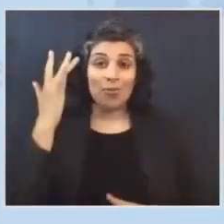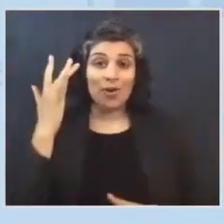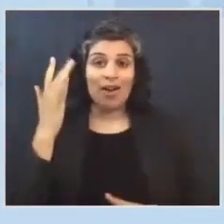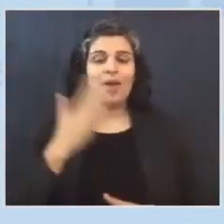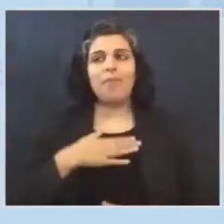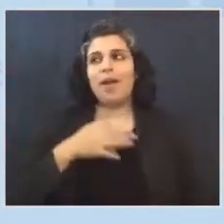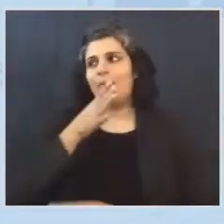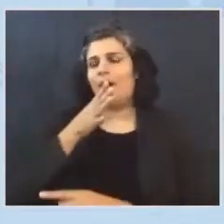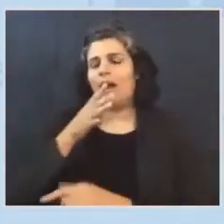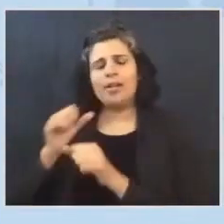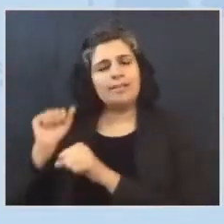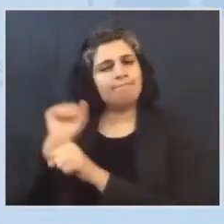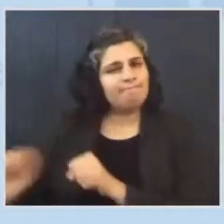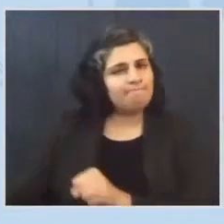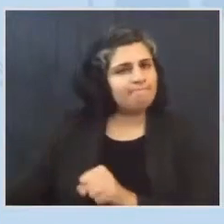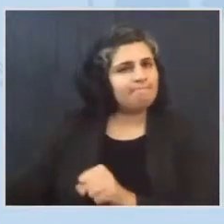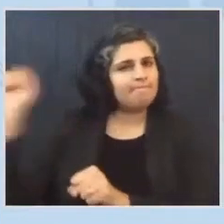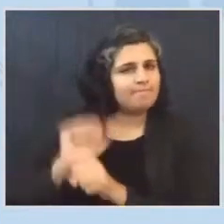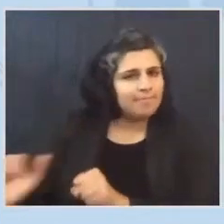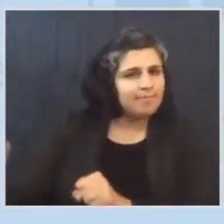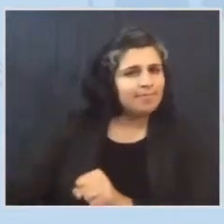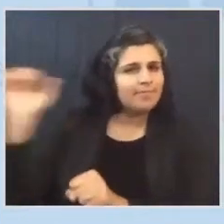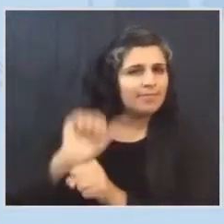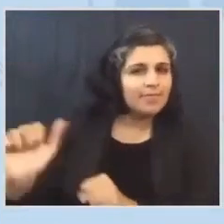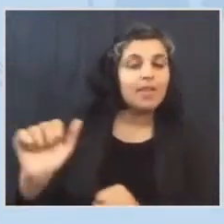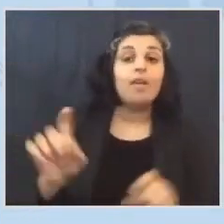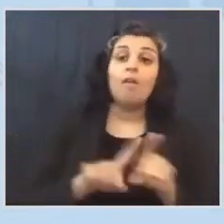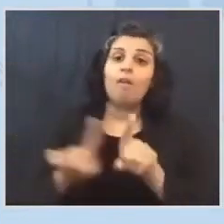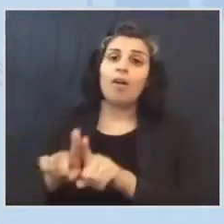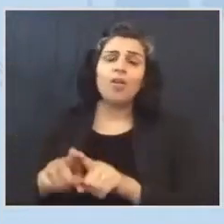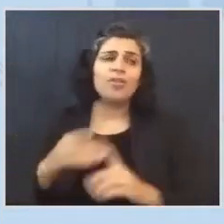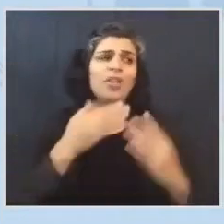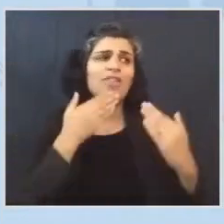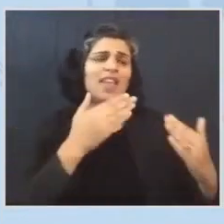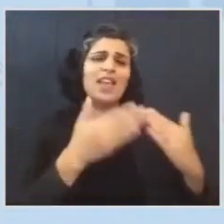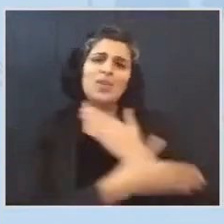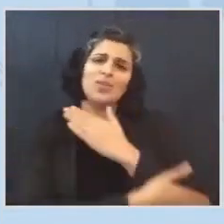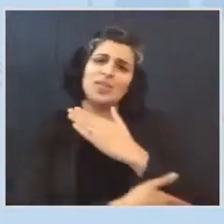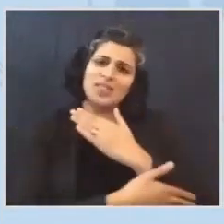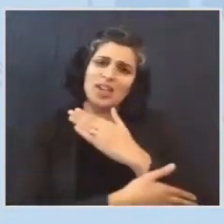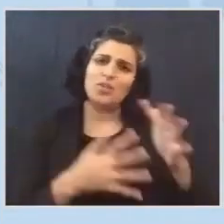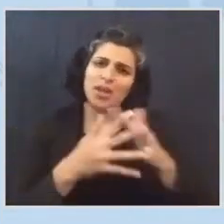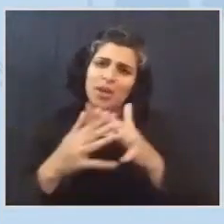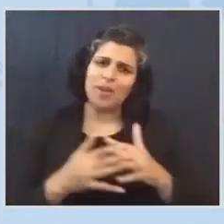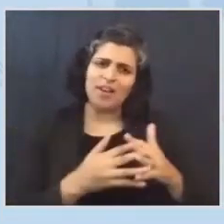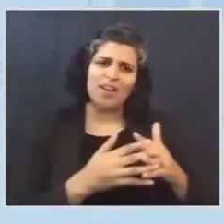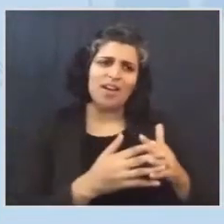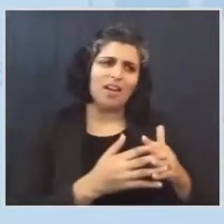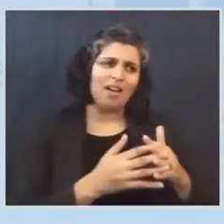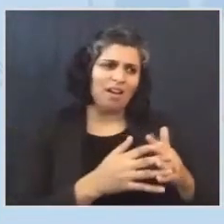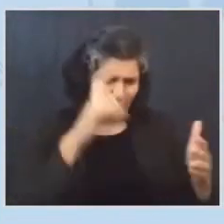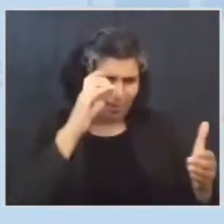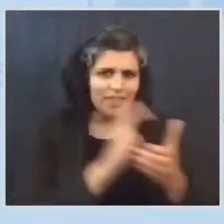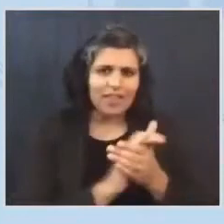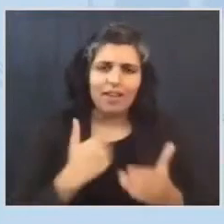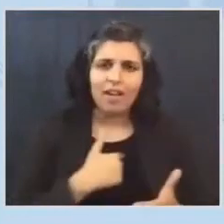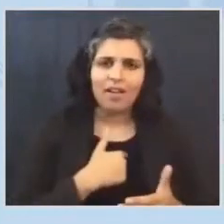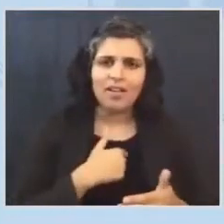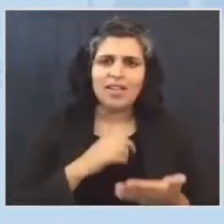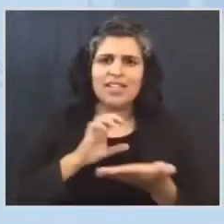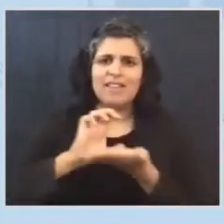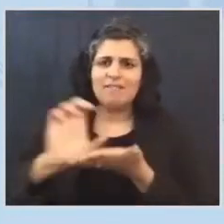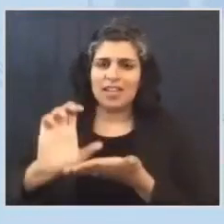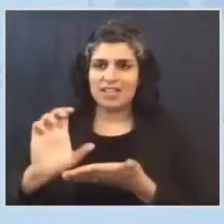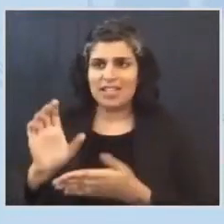but also thanks to a country that had faith in us, that invested in her humanity